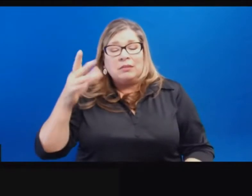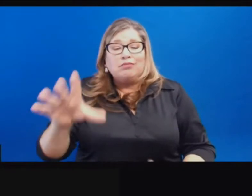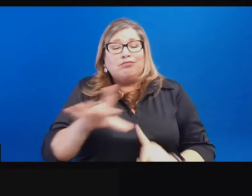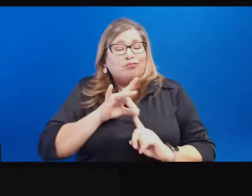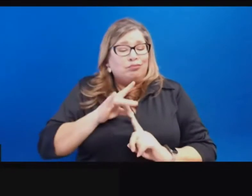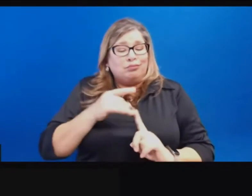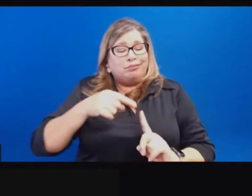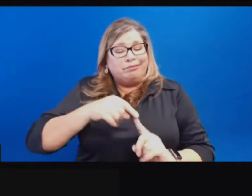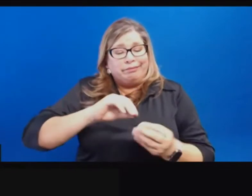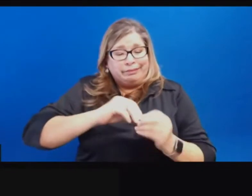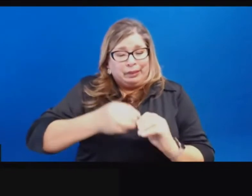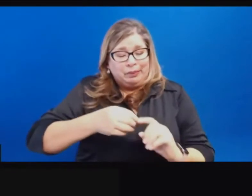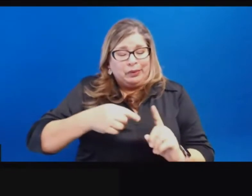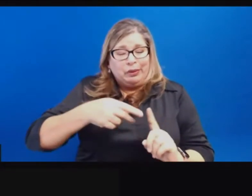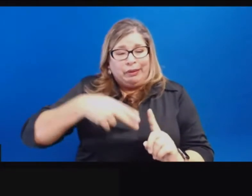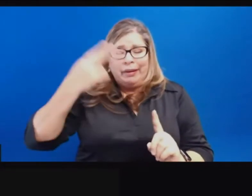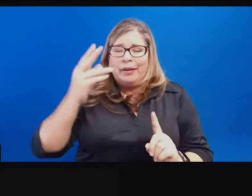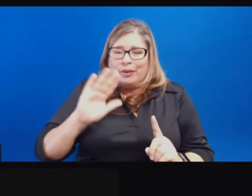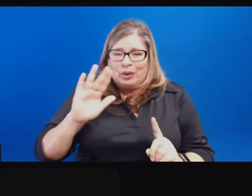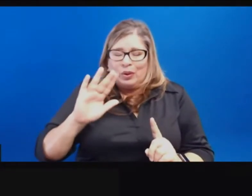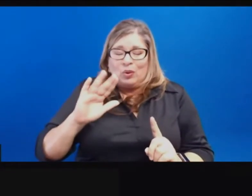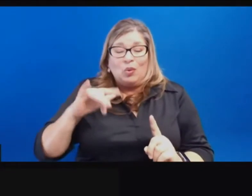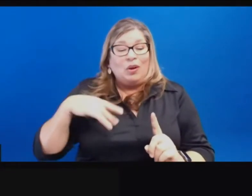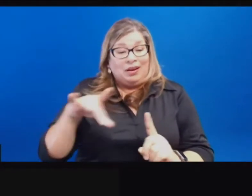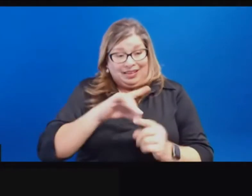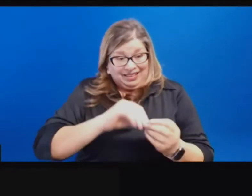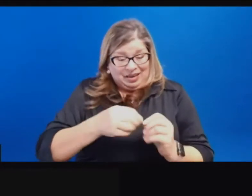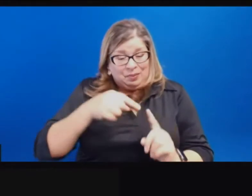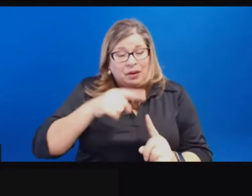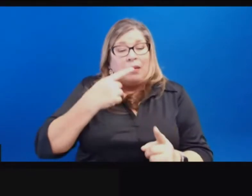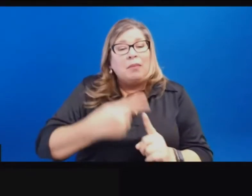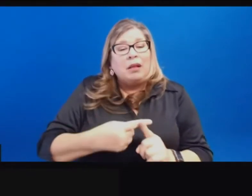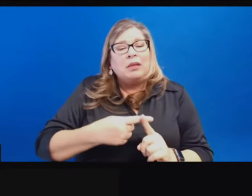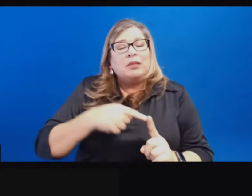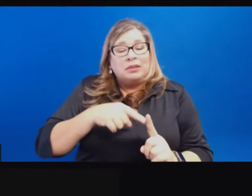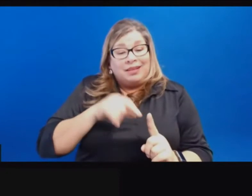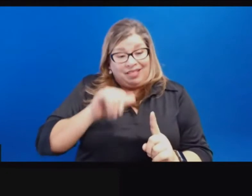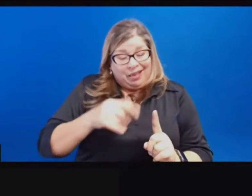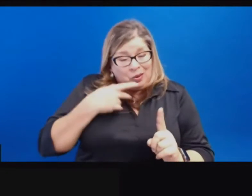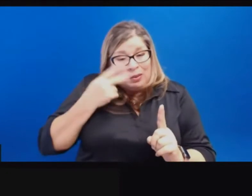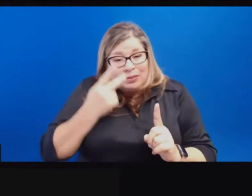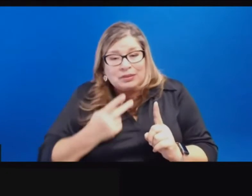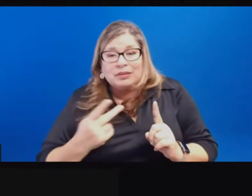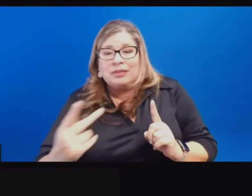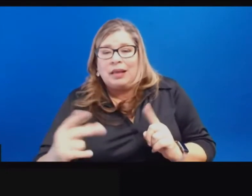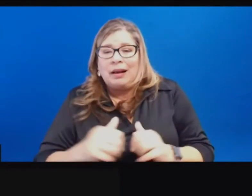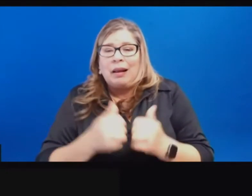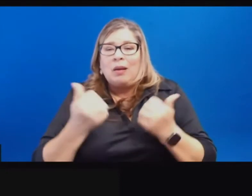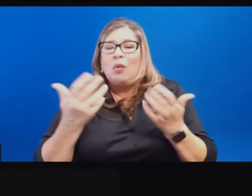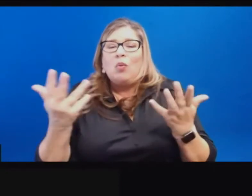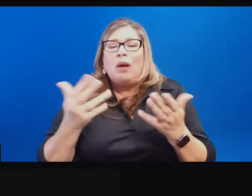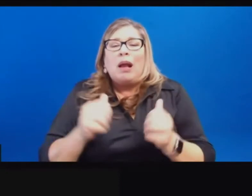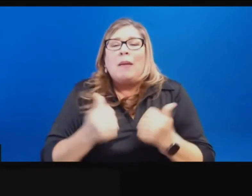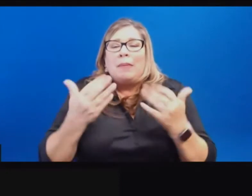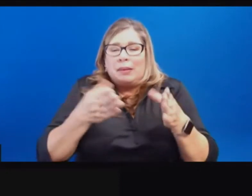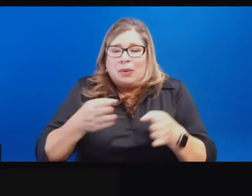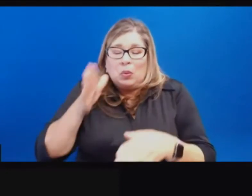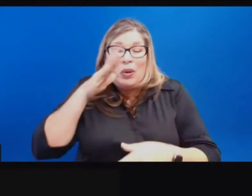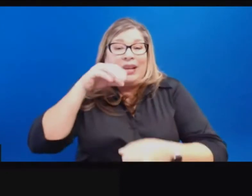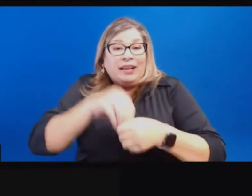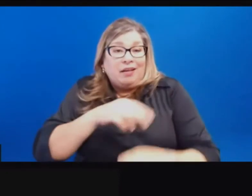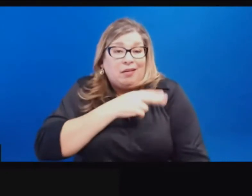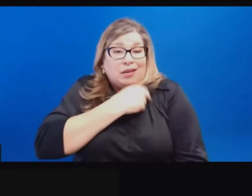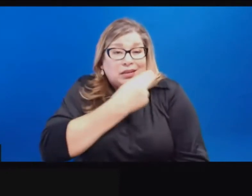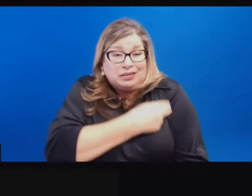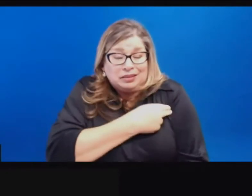a few weeks out. So I knew very well that we might be in the situation, even said it at some moment early on, that we may